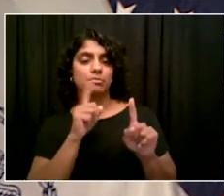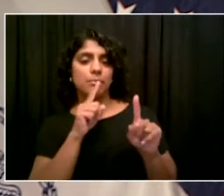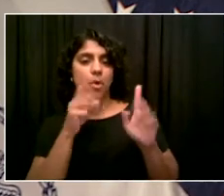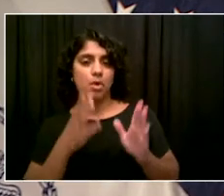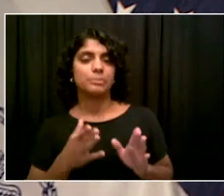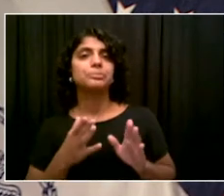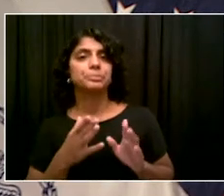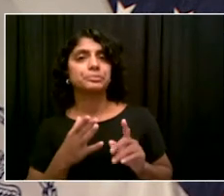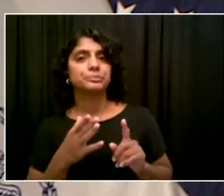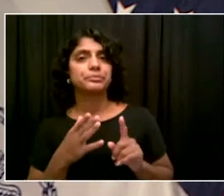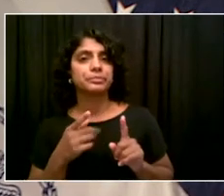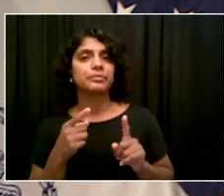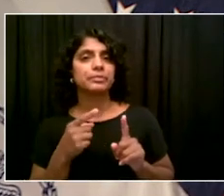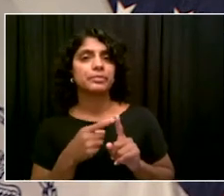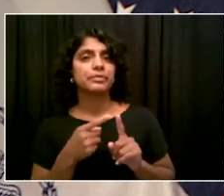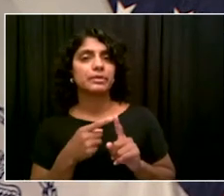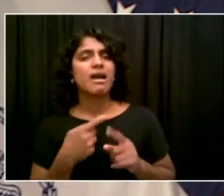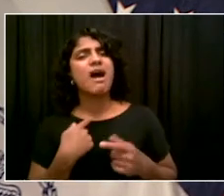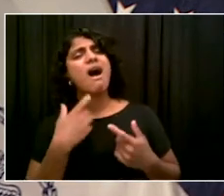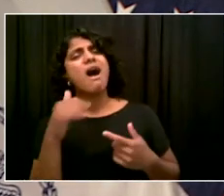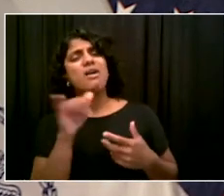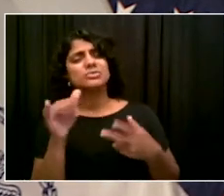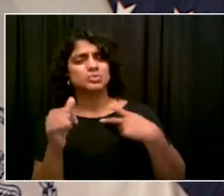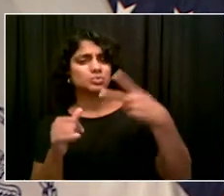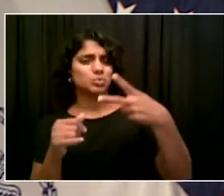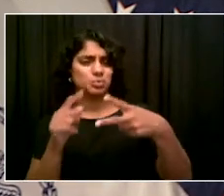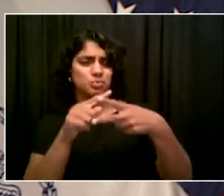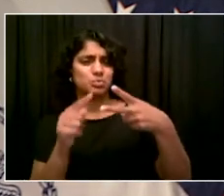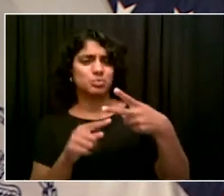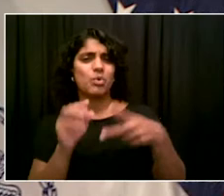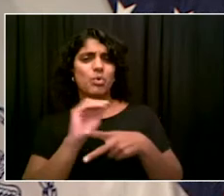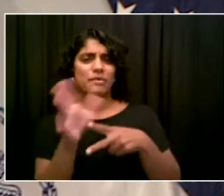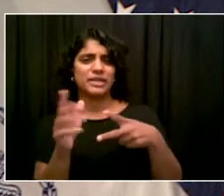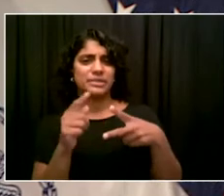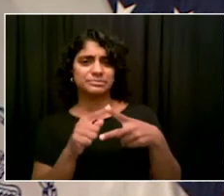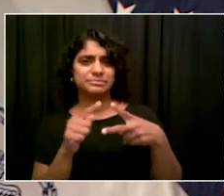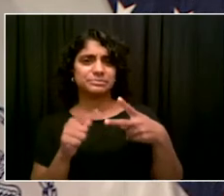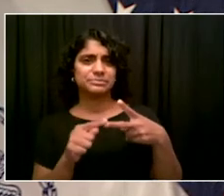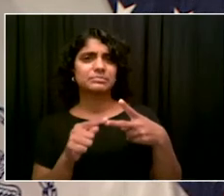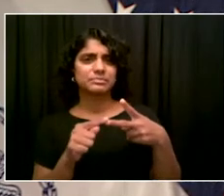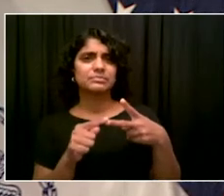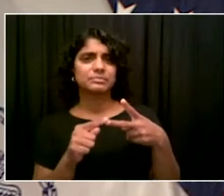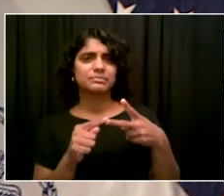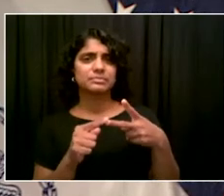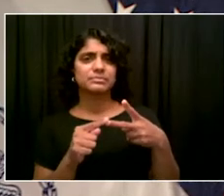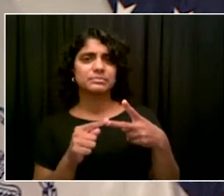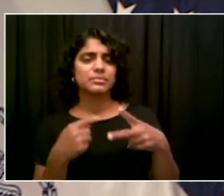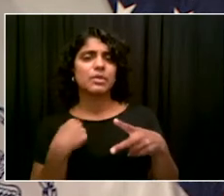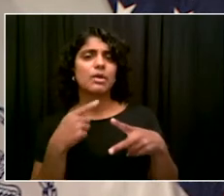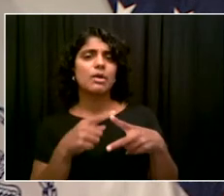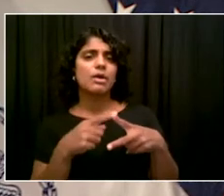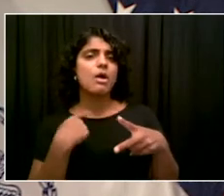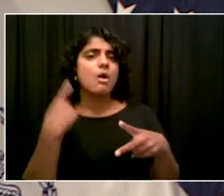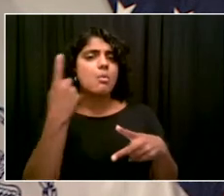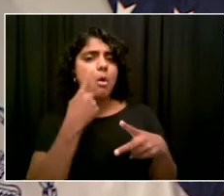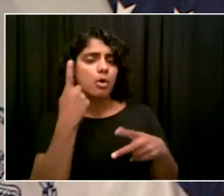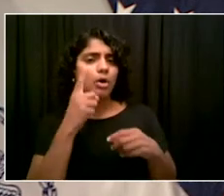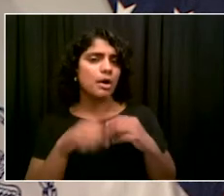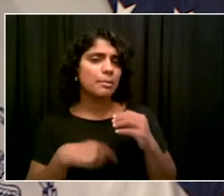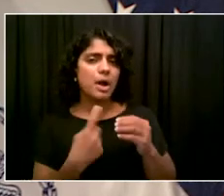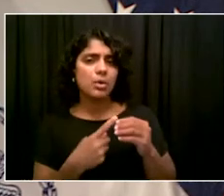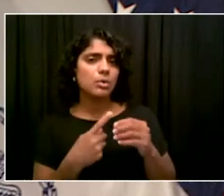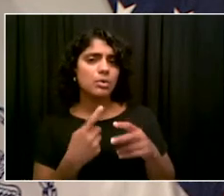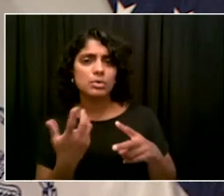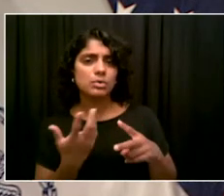in terms of, you know, how we deal with, if I could borrow a phrase from Governor Murphy in New Jersey, pandemic among the unvaccinated.